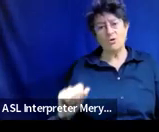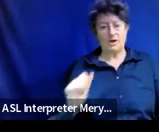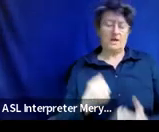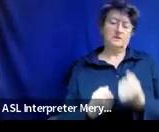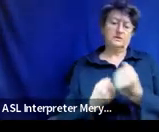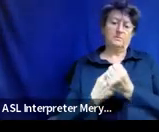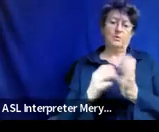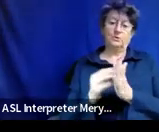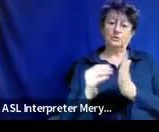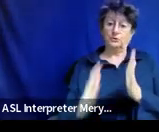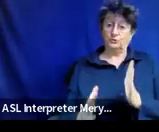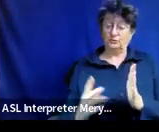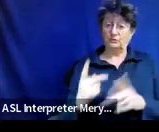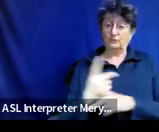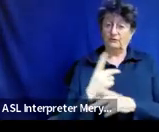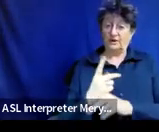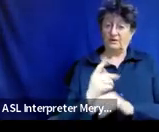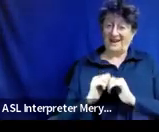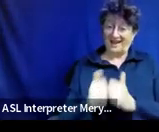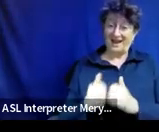to communicate.